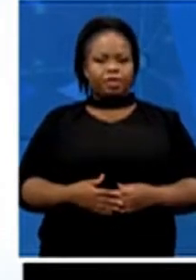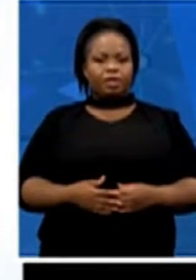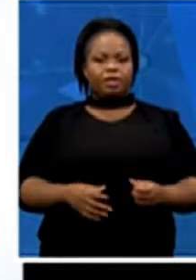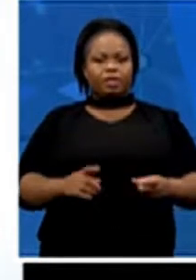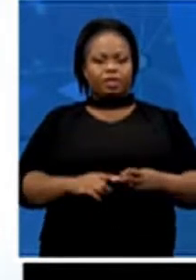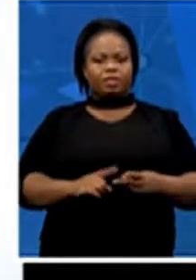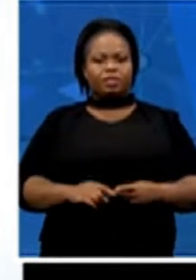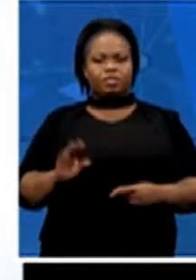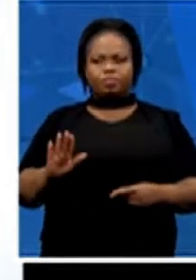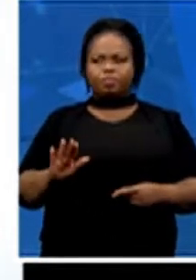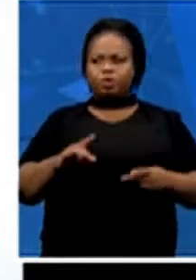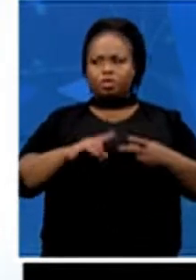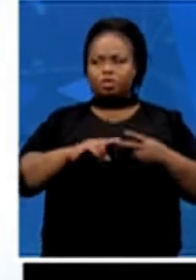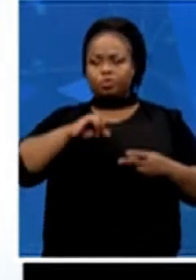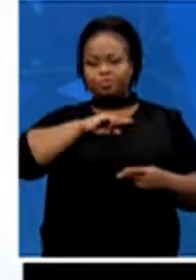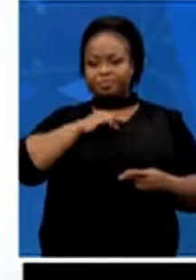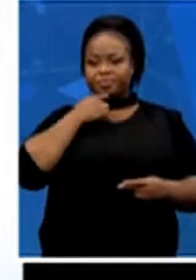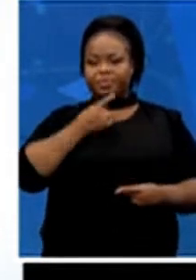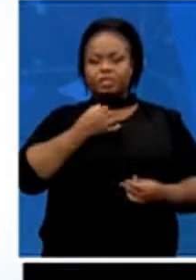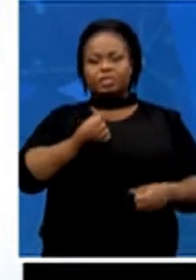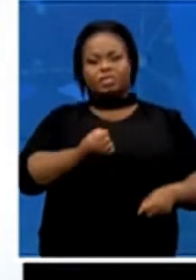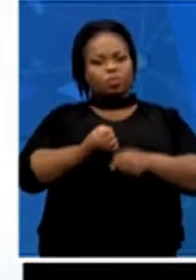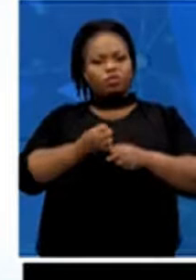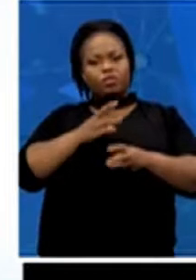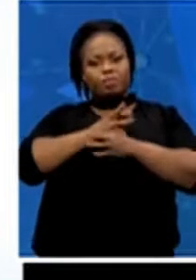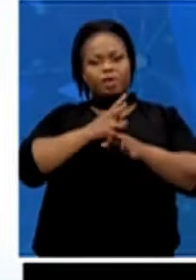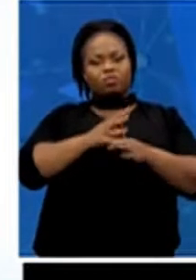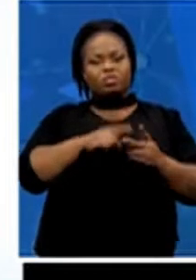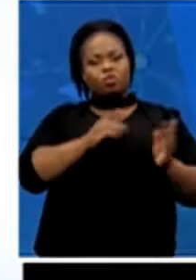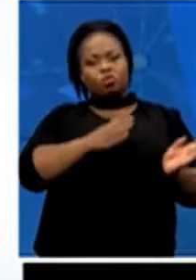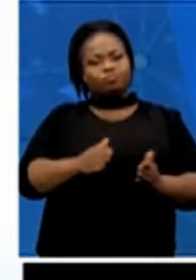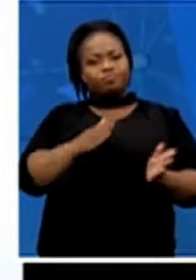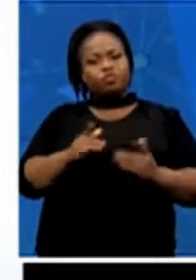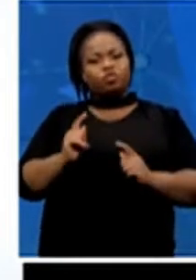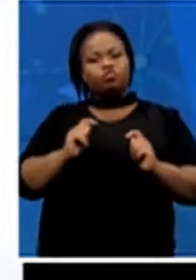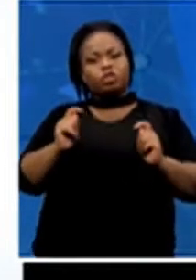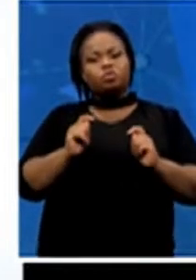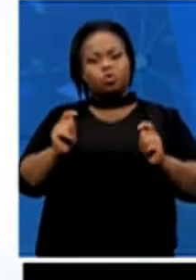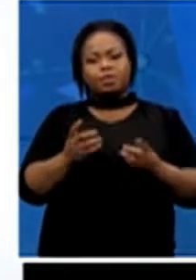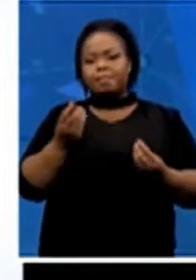support, logistics and financial backing, as well as strong emotional support.